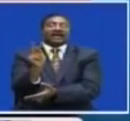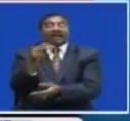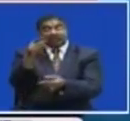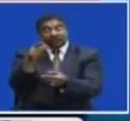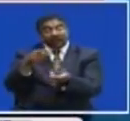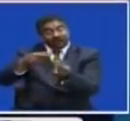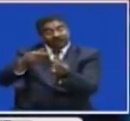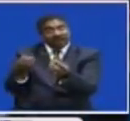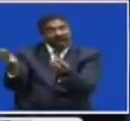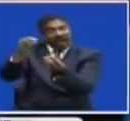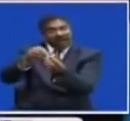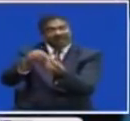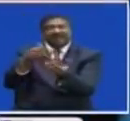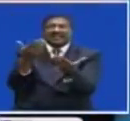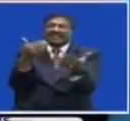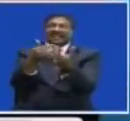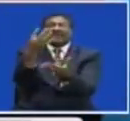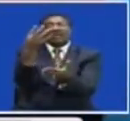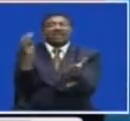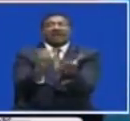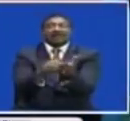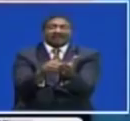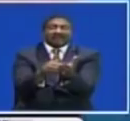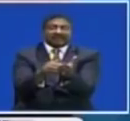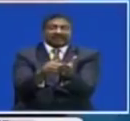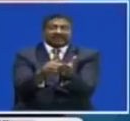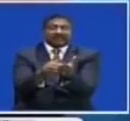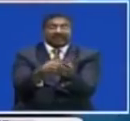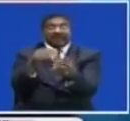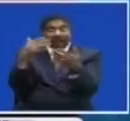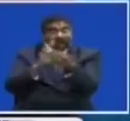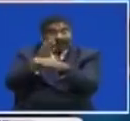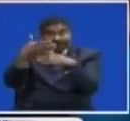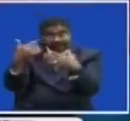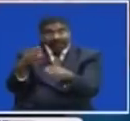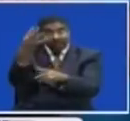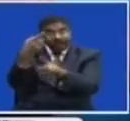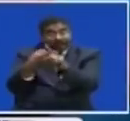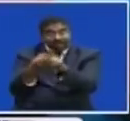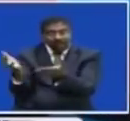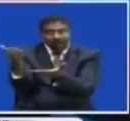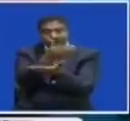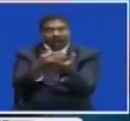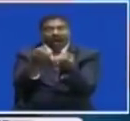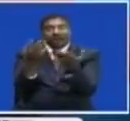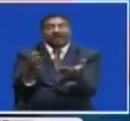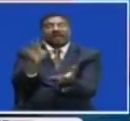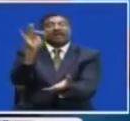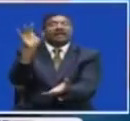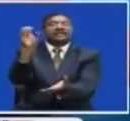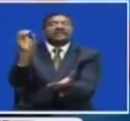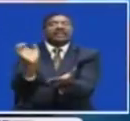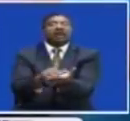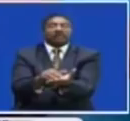In total Which is about 4,000 Then the harvest After 4 months Is about 80,000